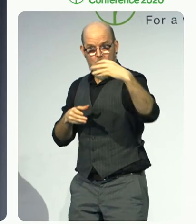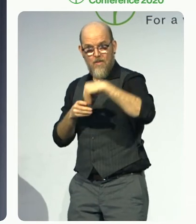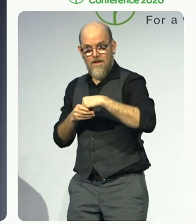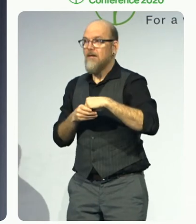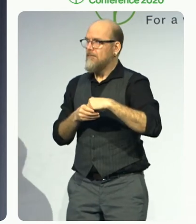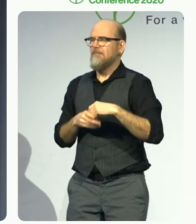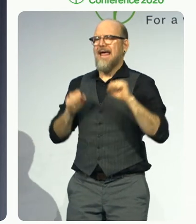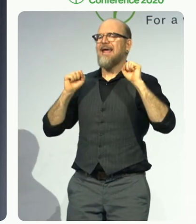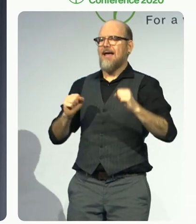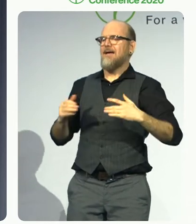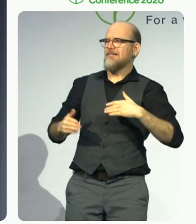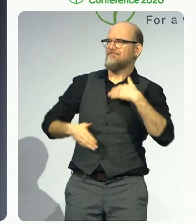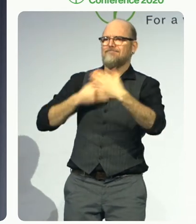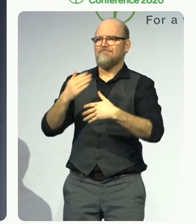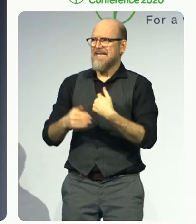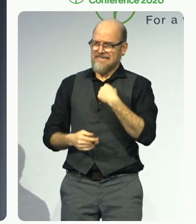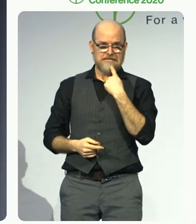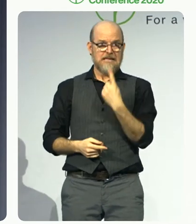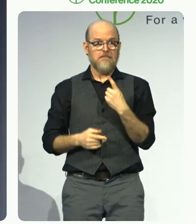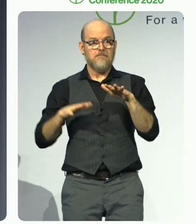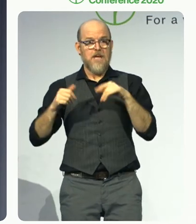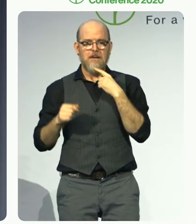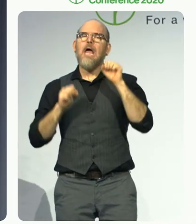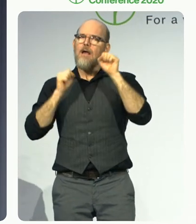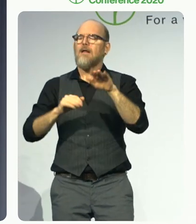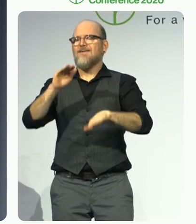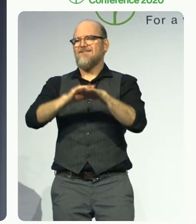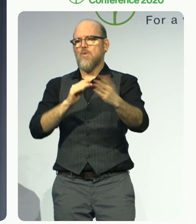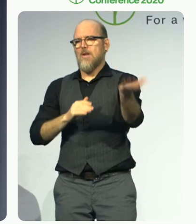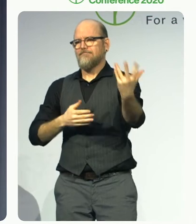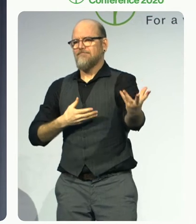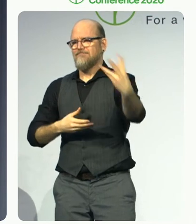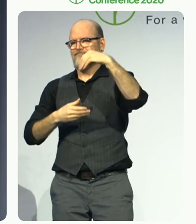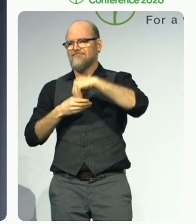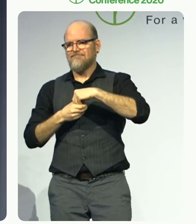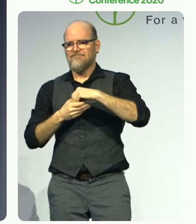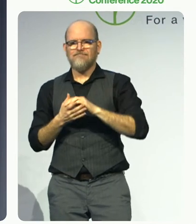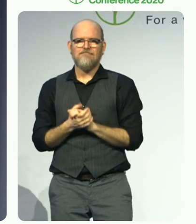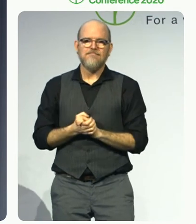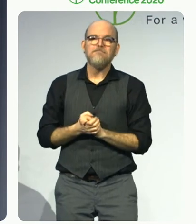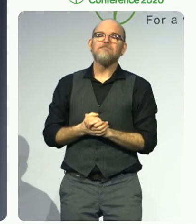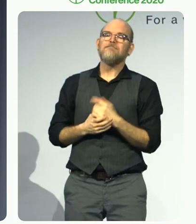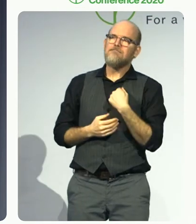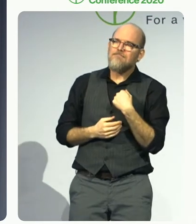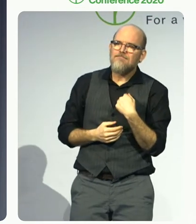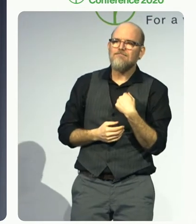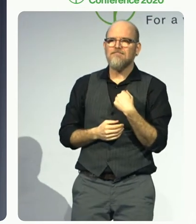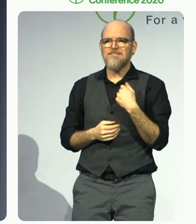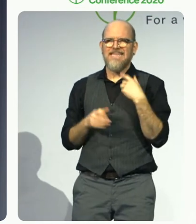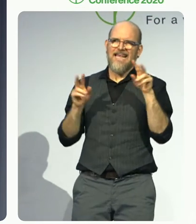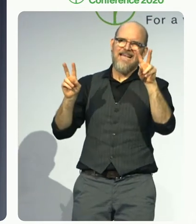Therefore, it stands to reason that nothing about us without us.